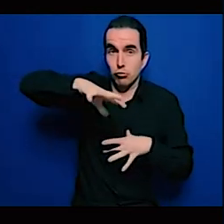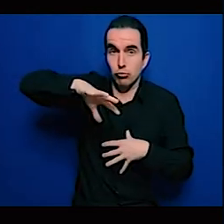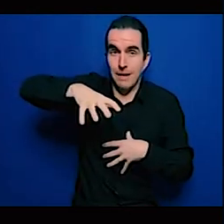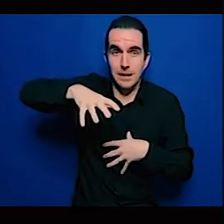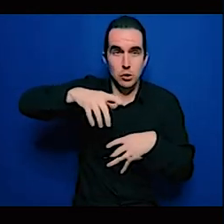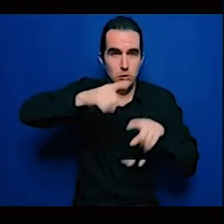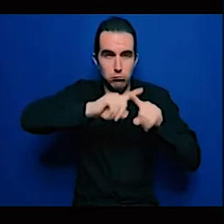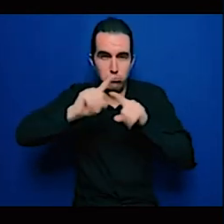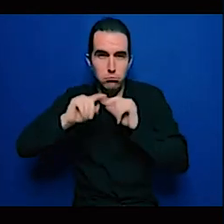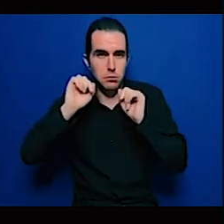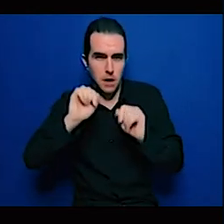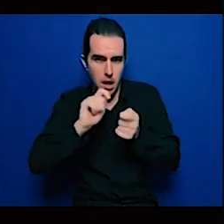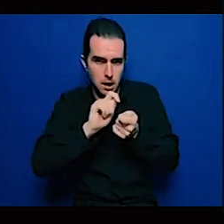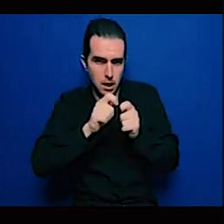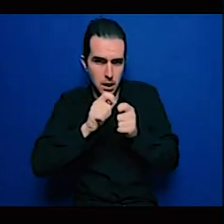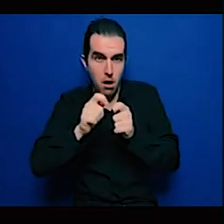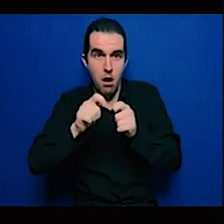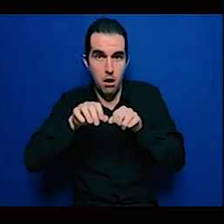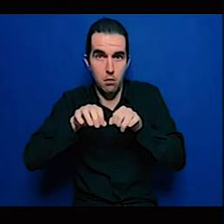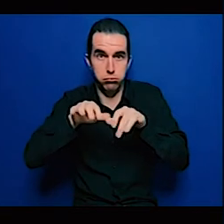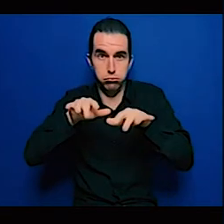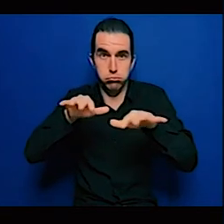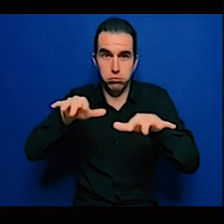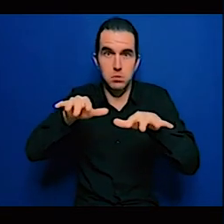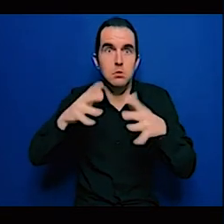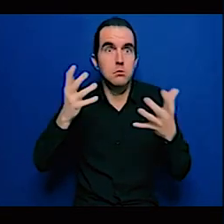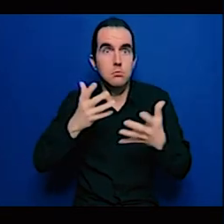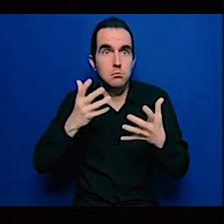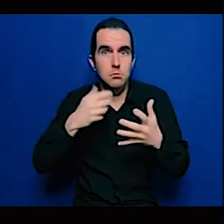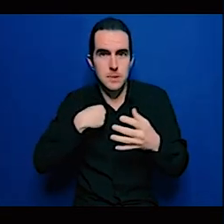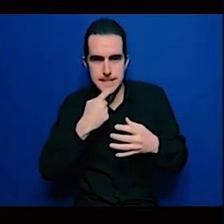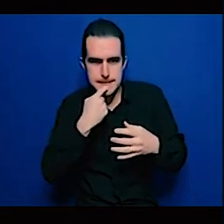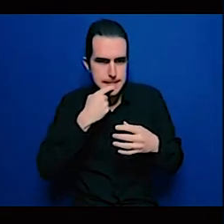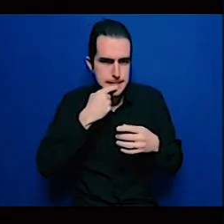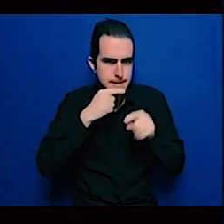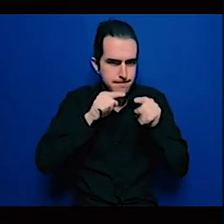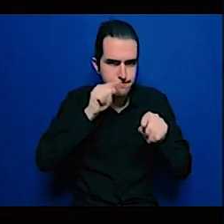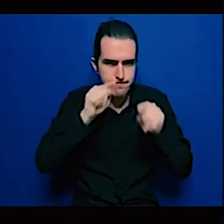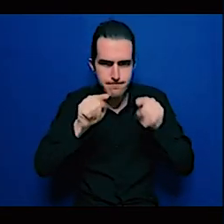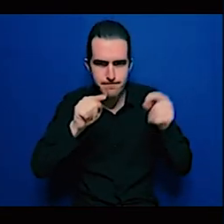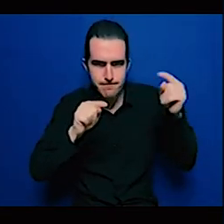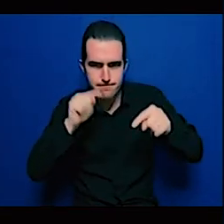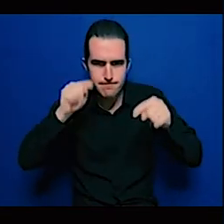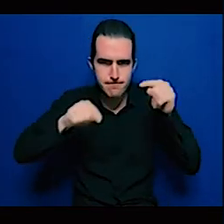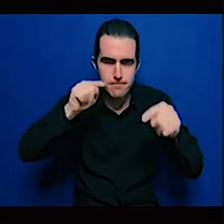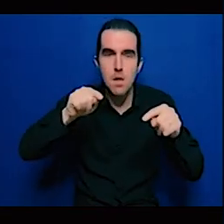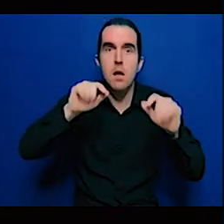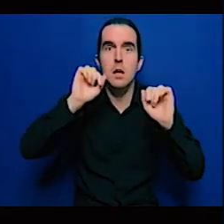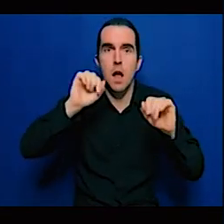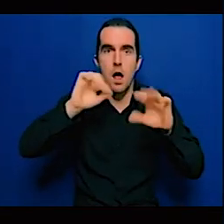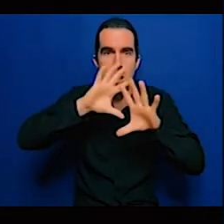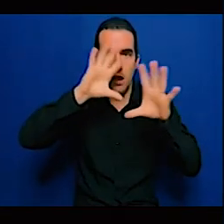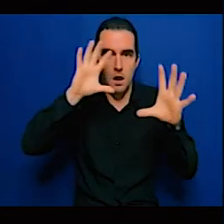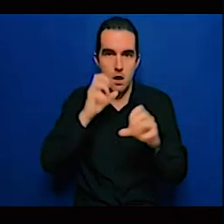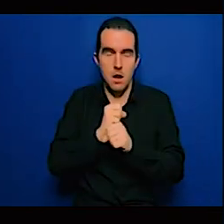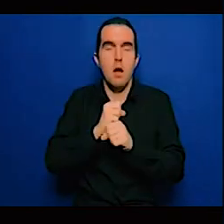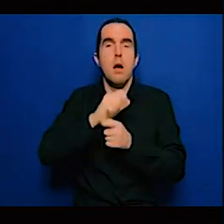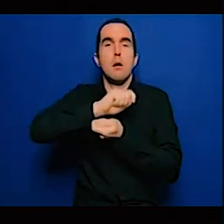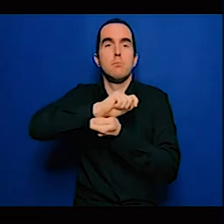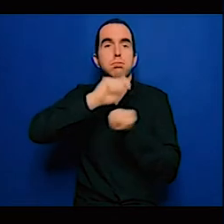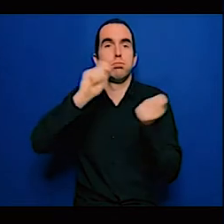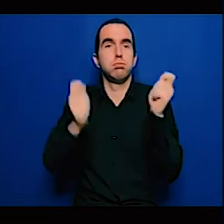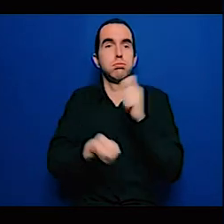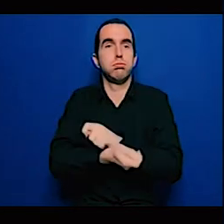and the use of charcoal somebody spoke of natural gas I believe that this sector should not be